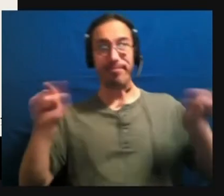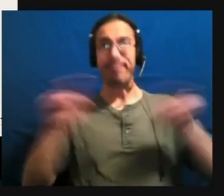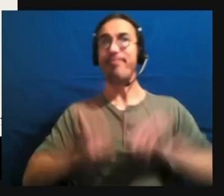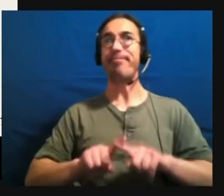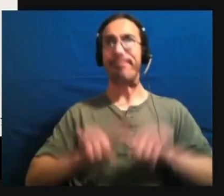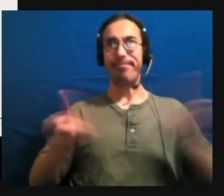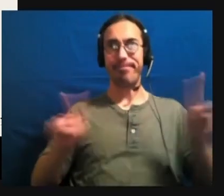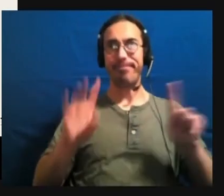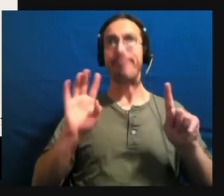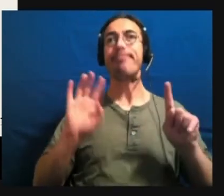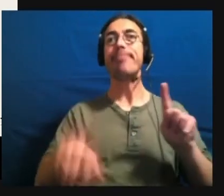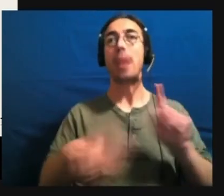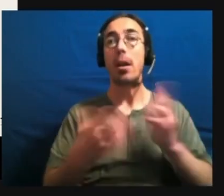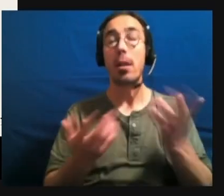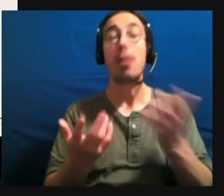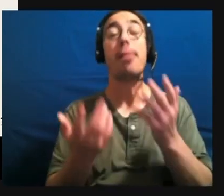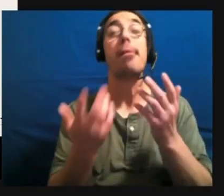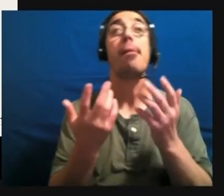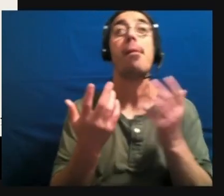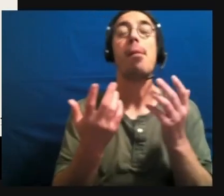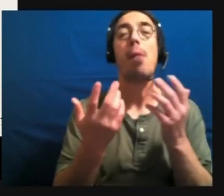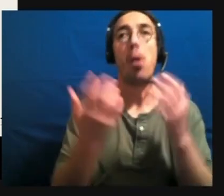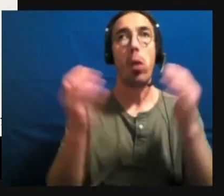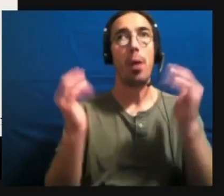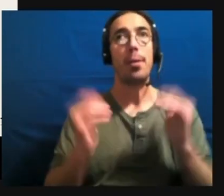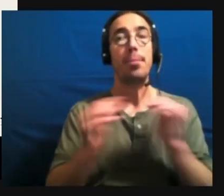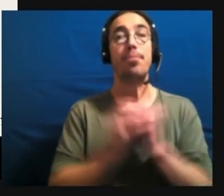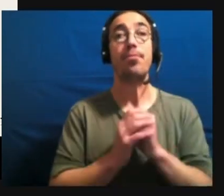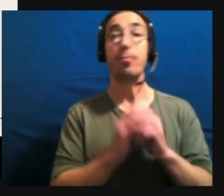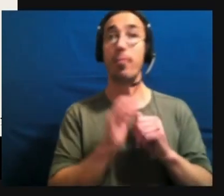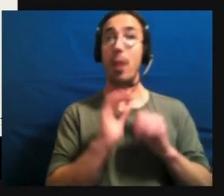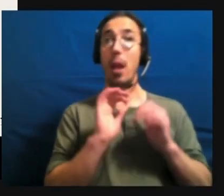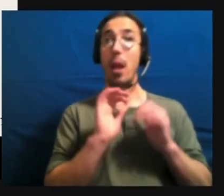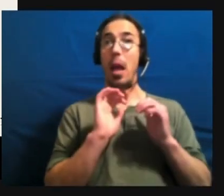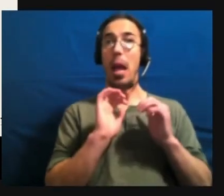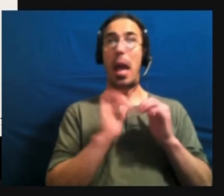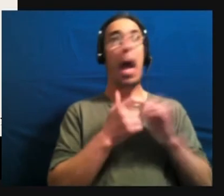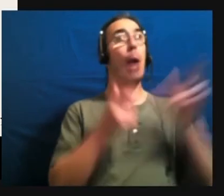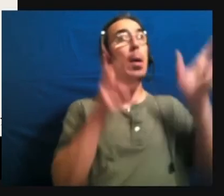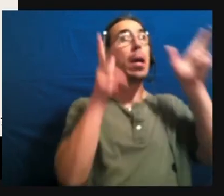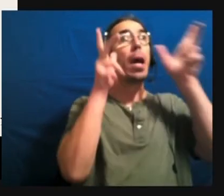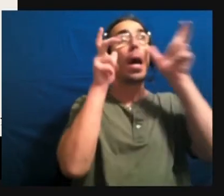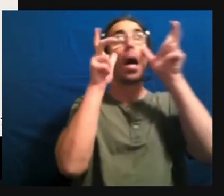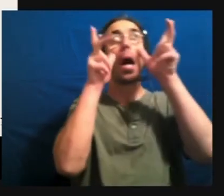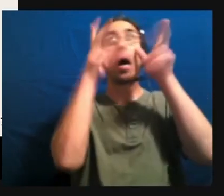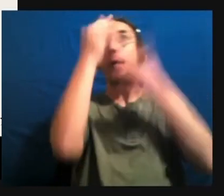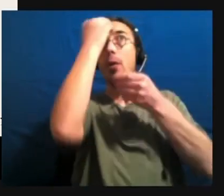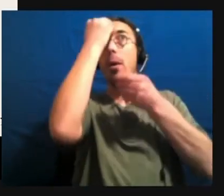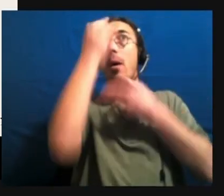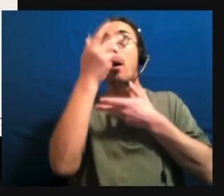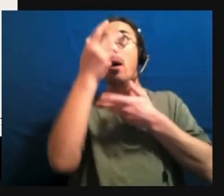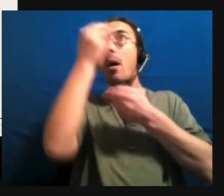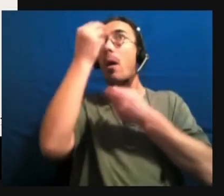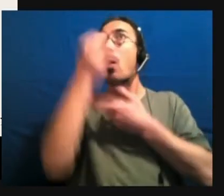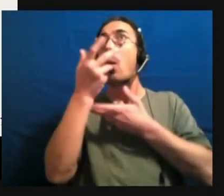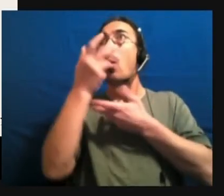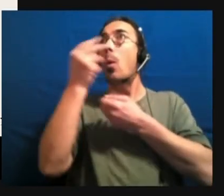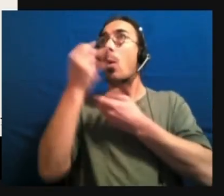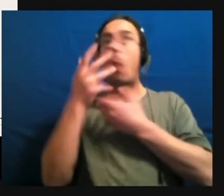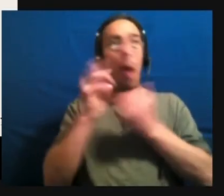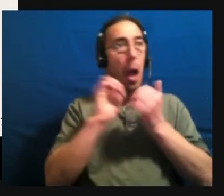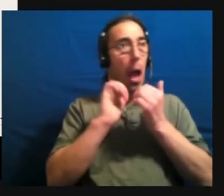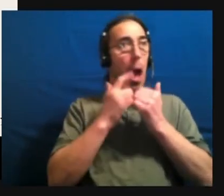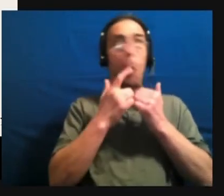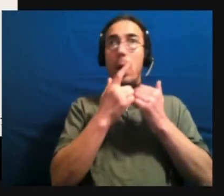also, because of the way we bring in information and the connections that we make, we also